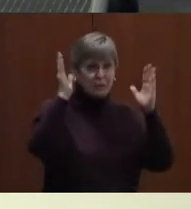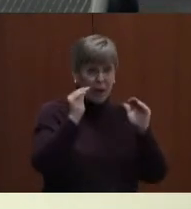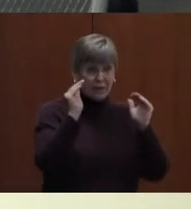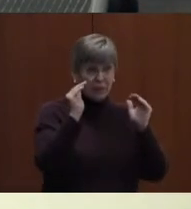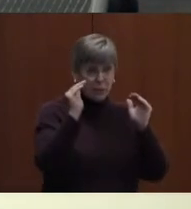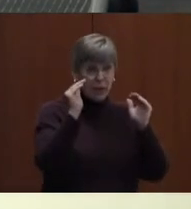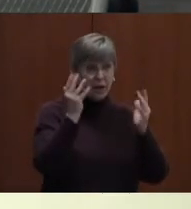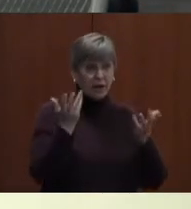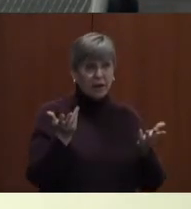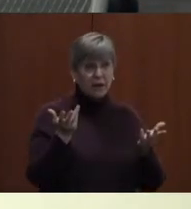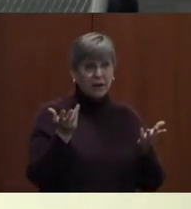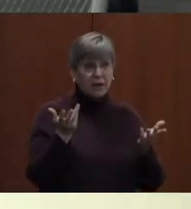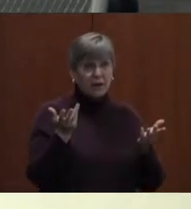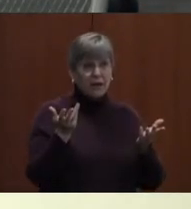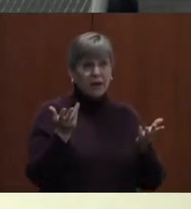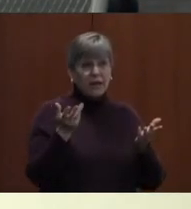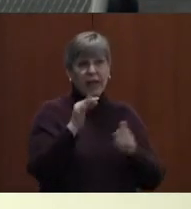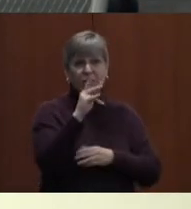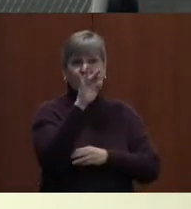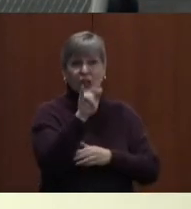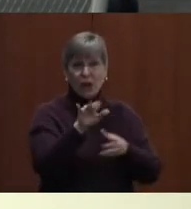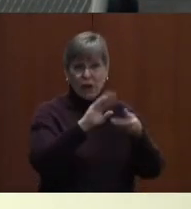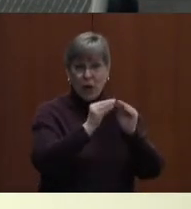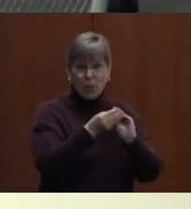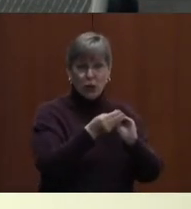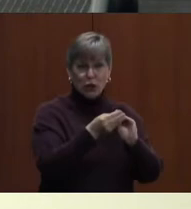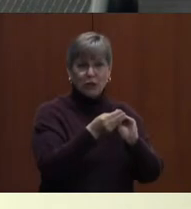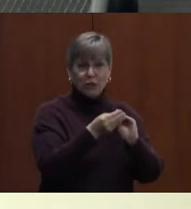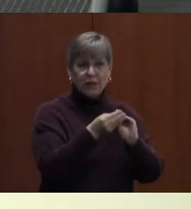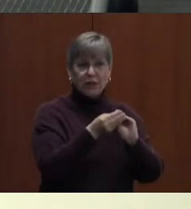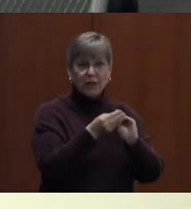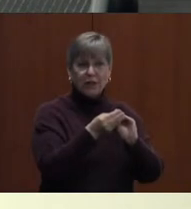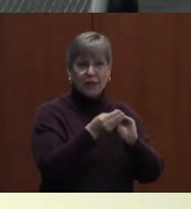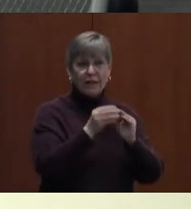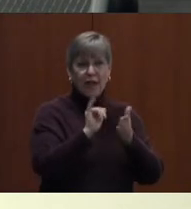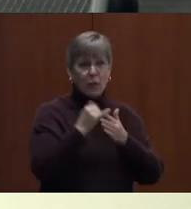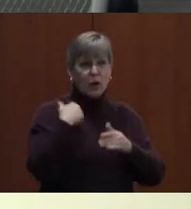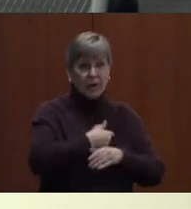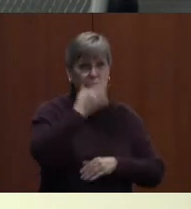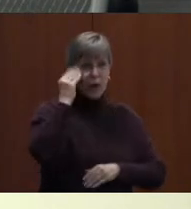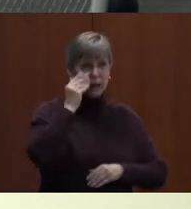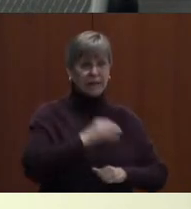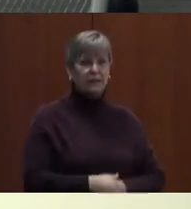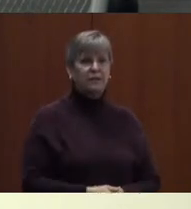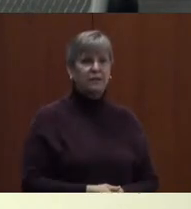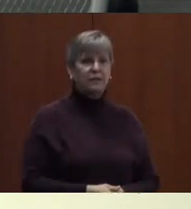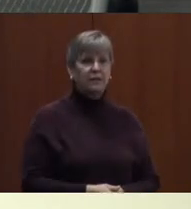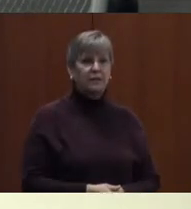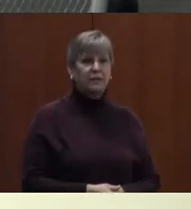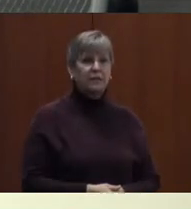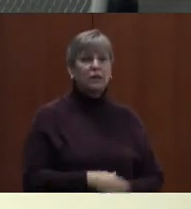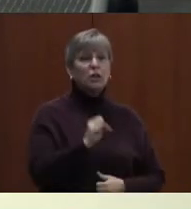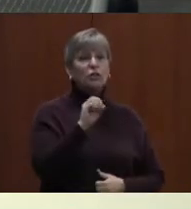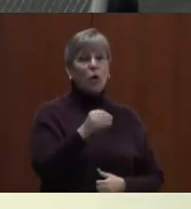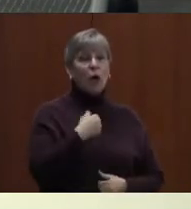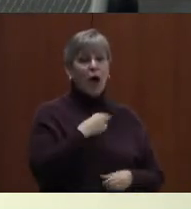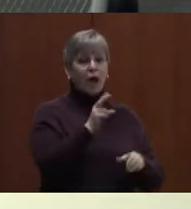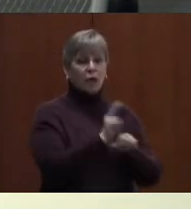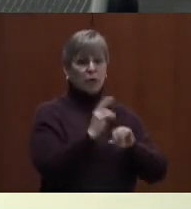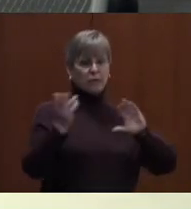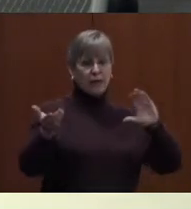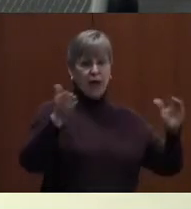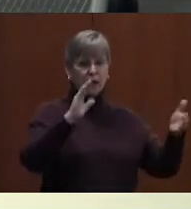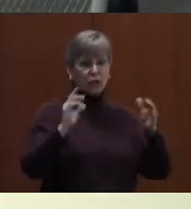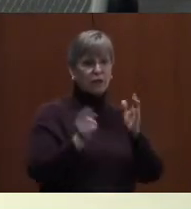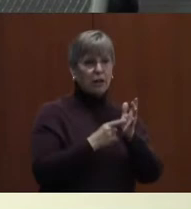the inflationary numbers coming our way. So I use an analogy